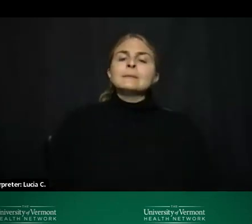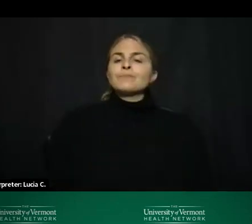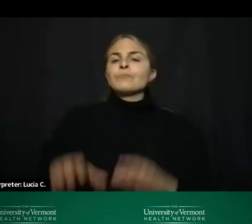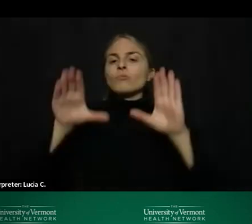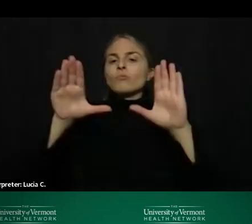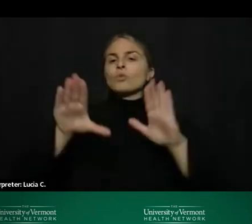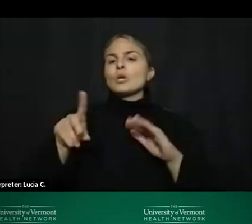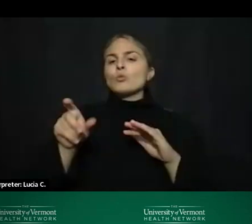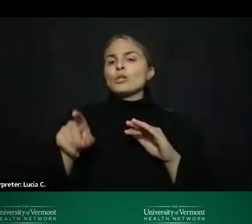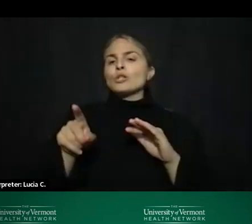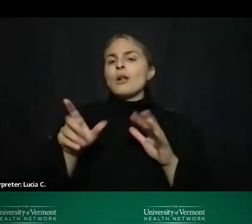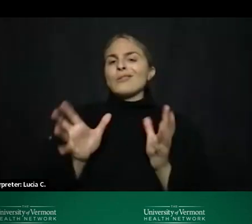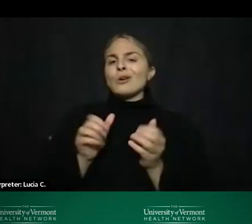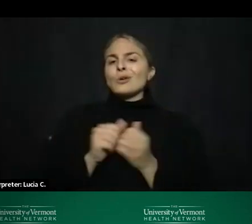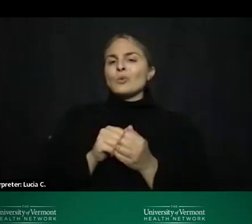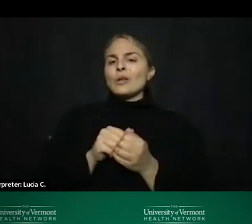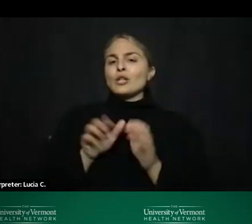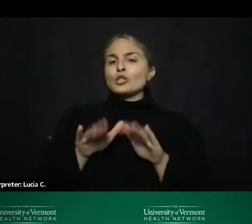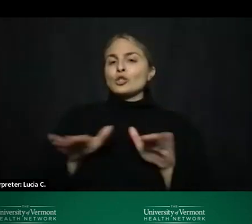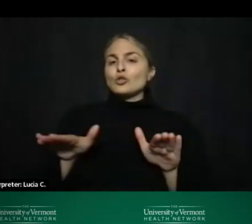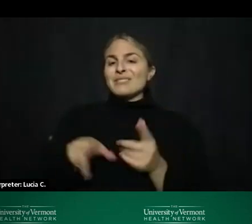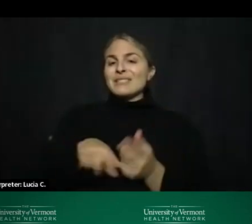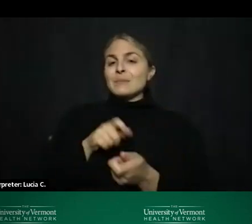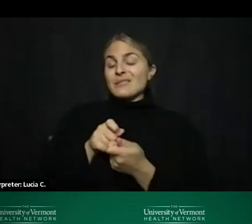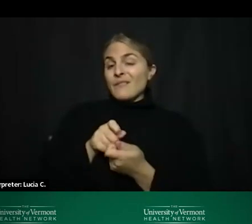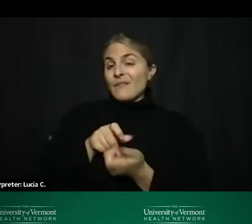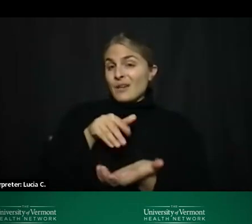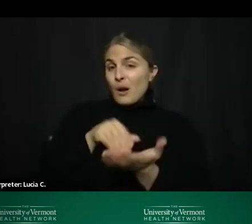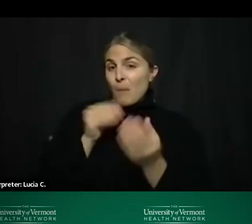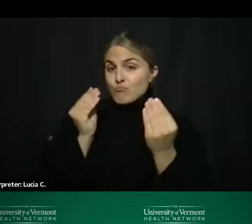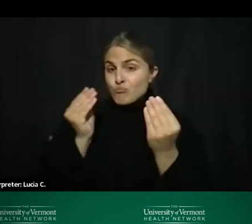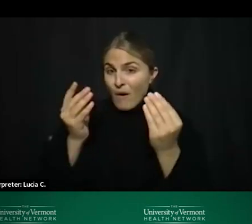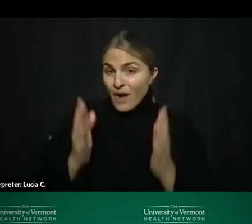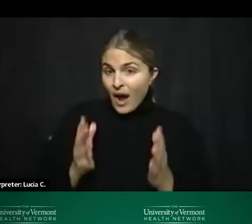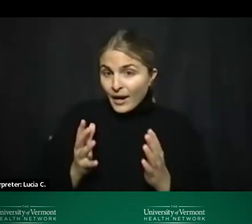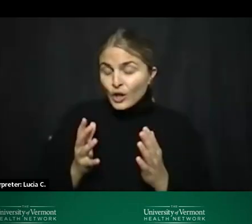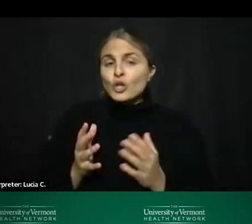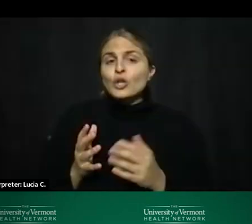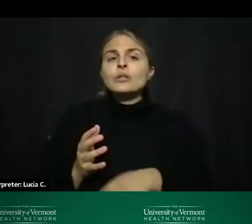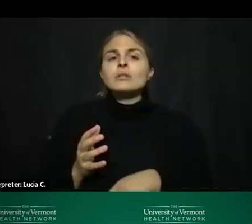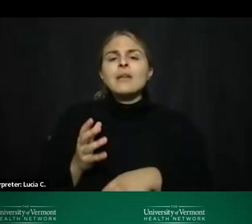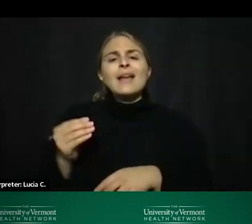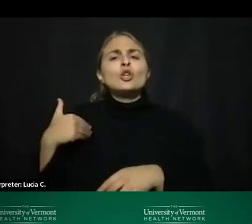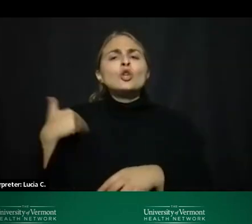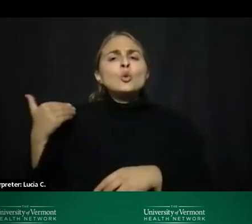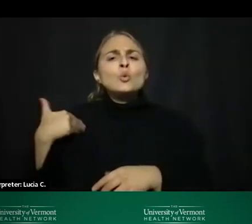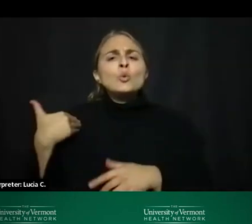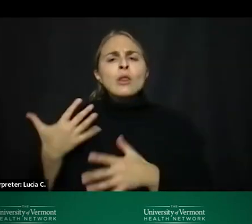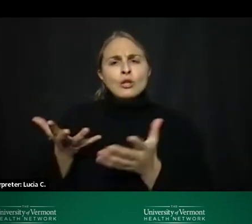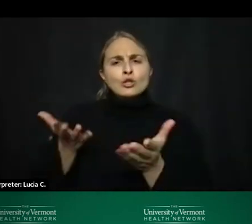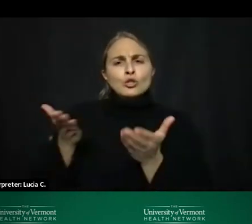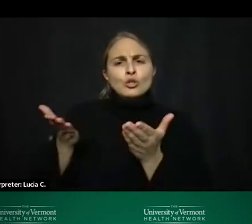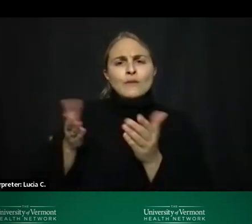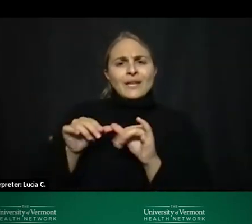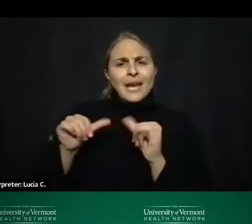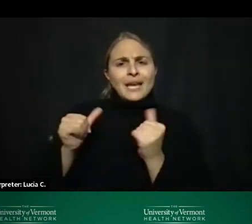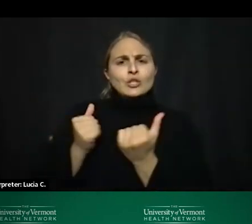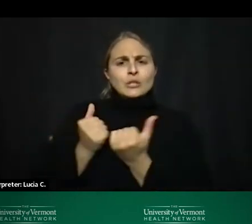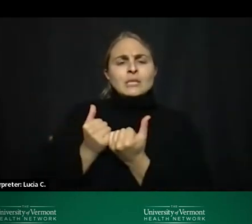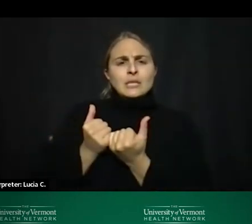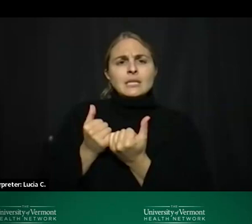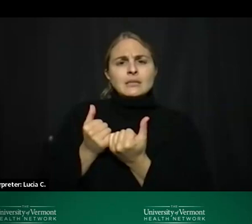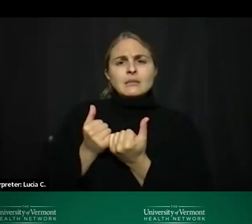children specific providers um and youth serving agencies about having information um